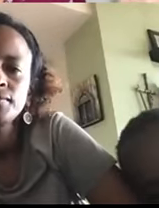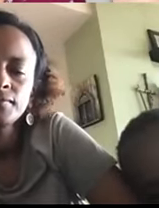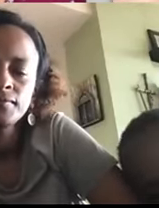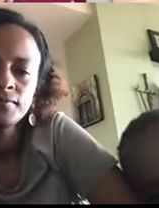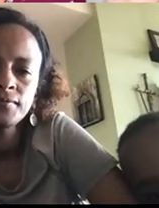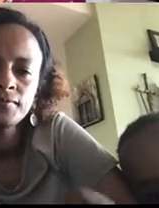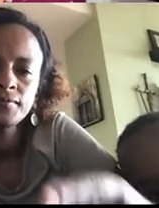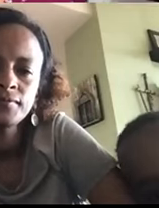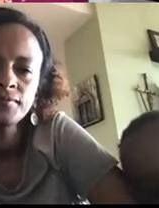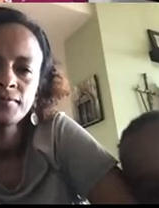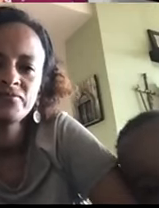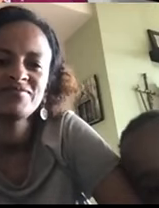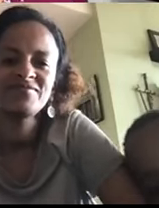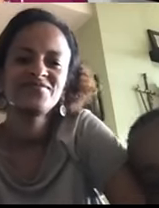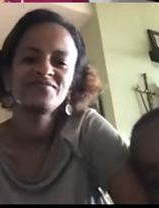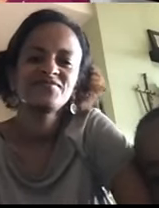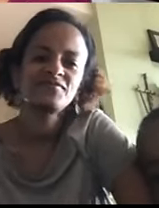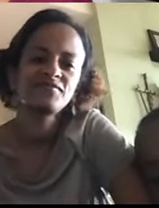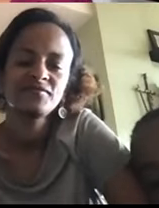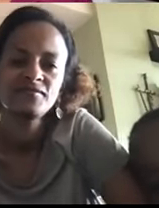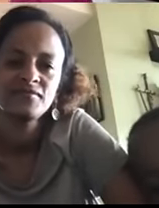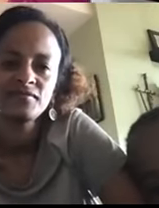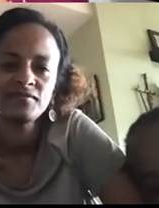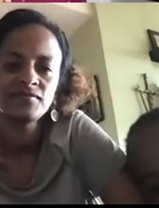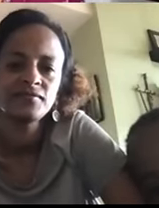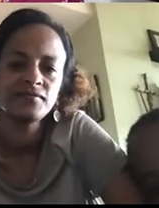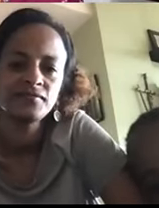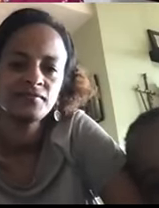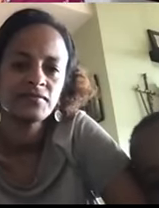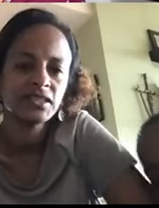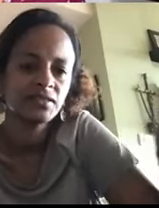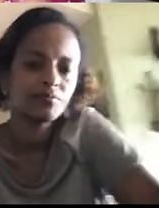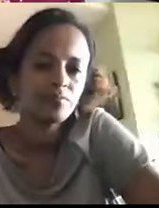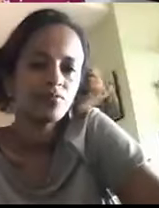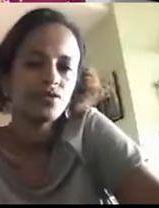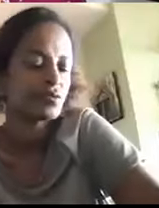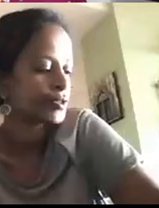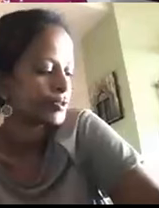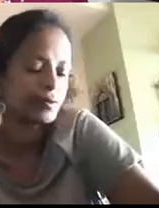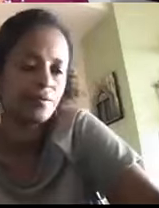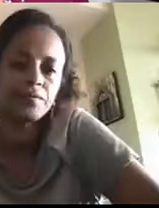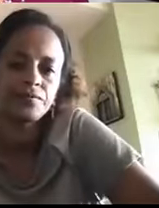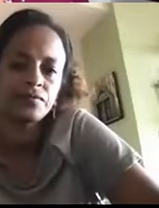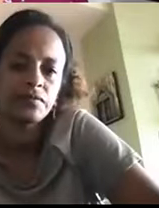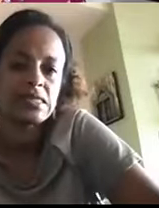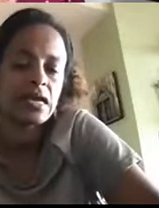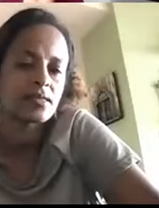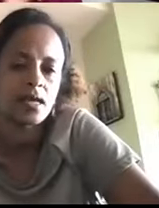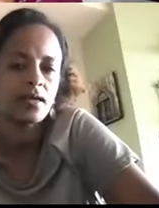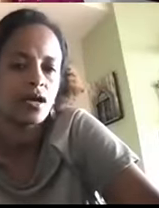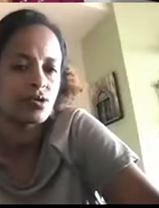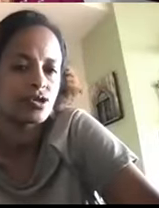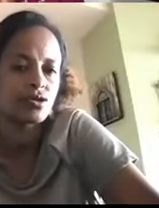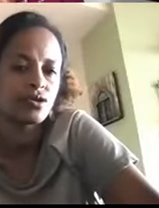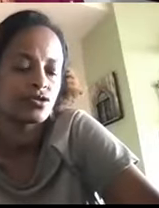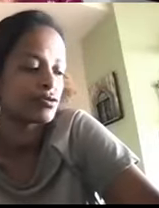It's open for everybody. Zara kindly is putting the links here. So please feel free to join in. And thank